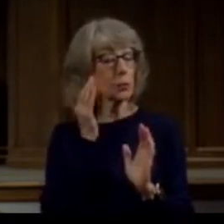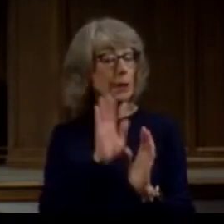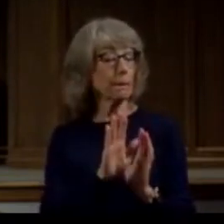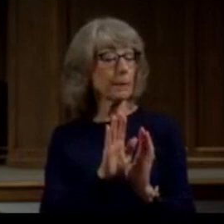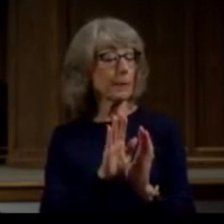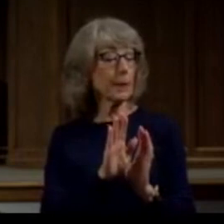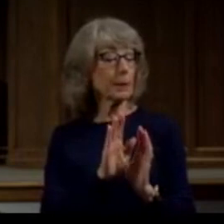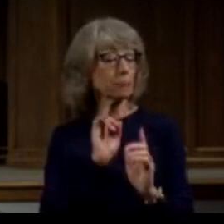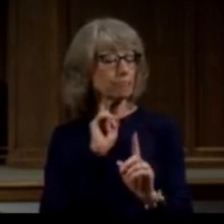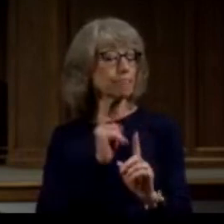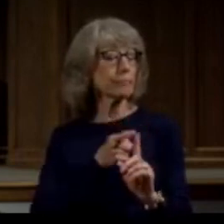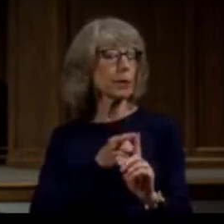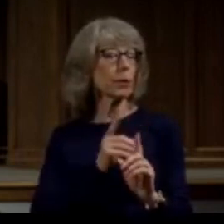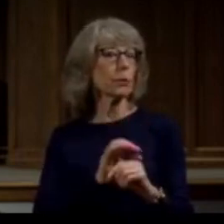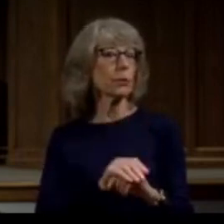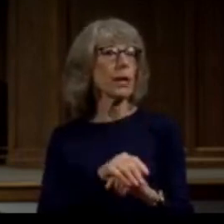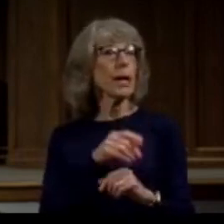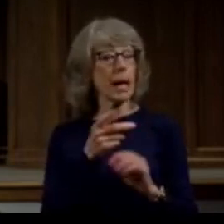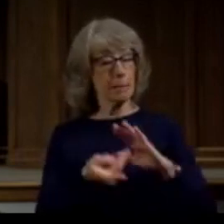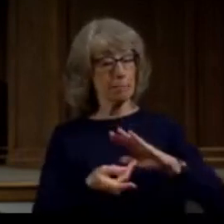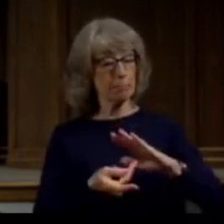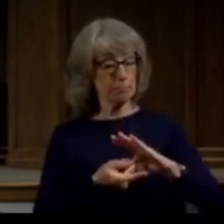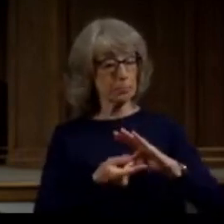trajectory of success.